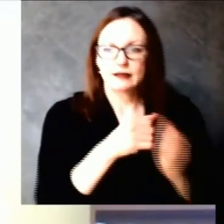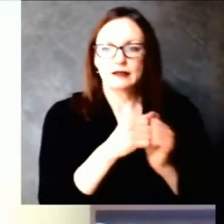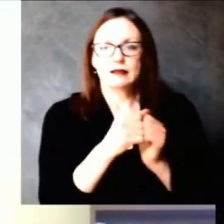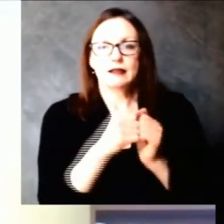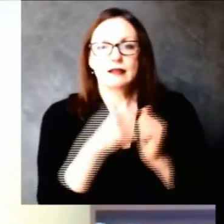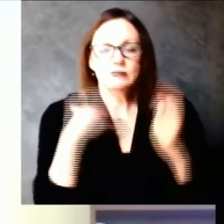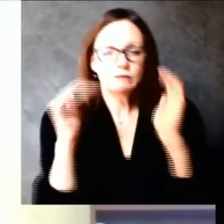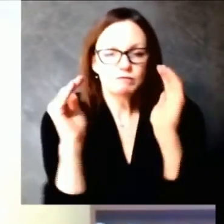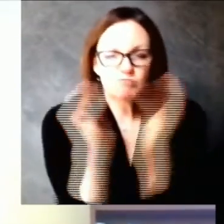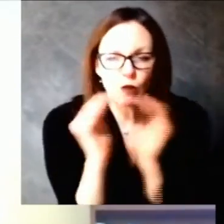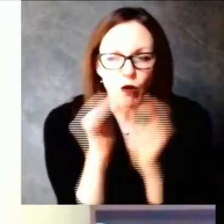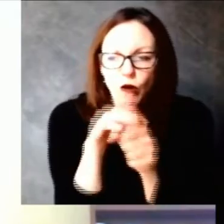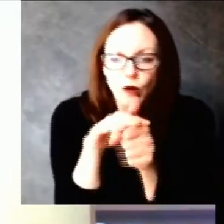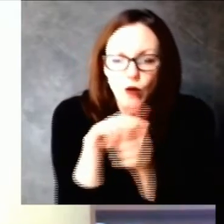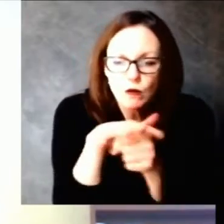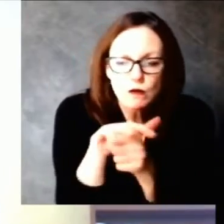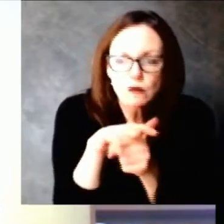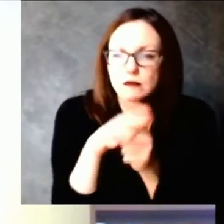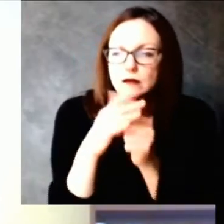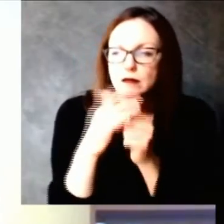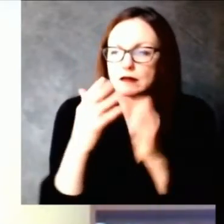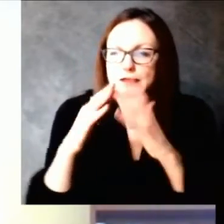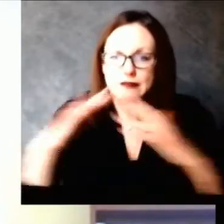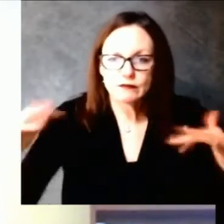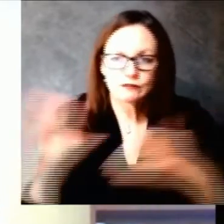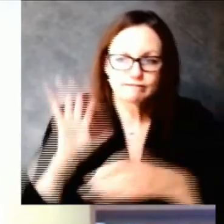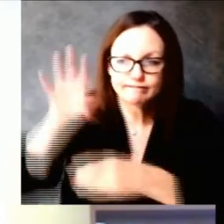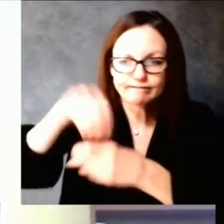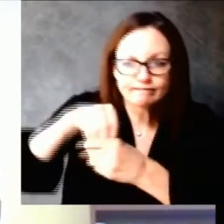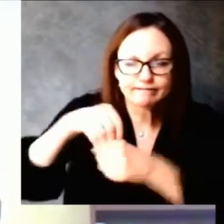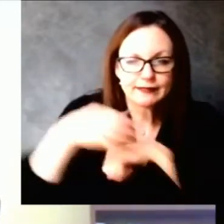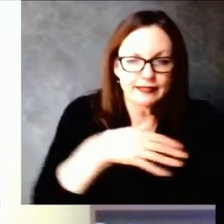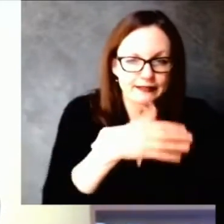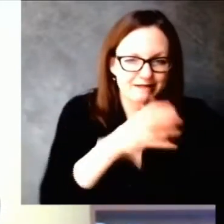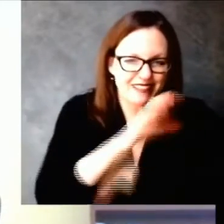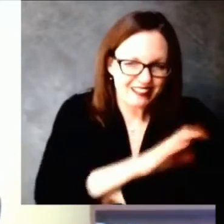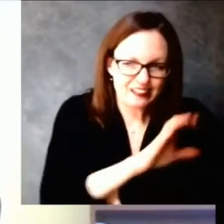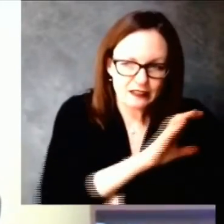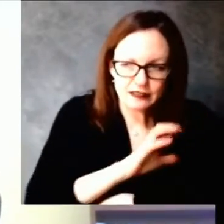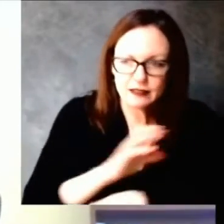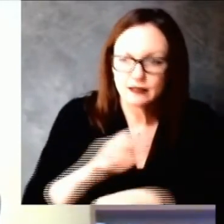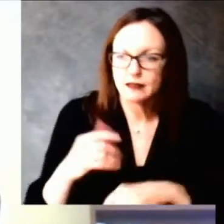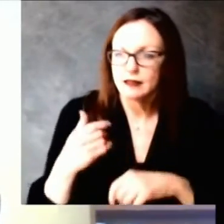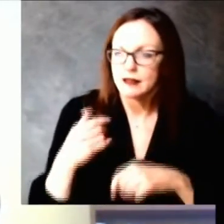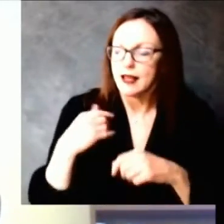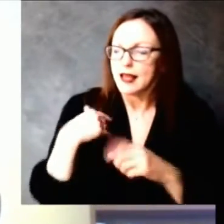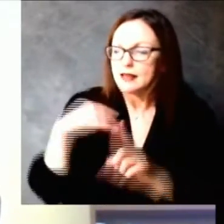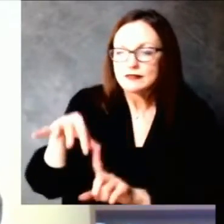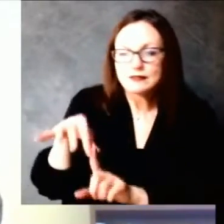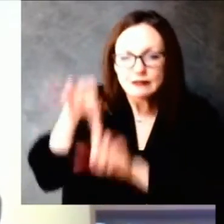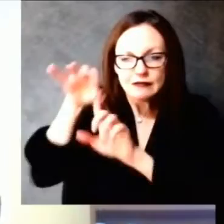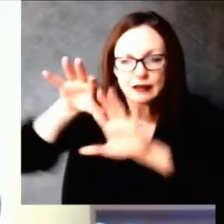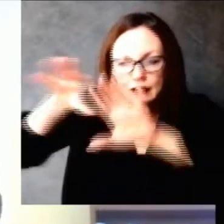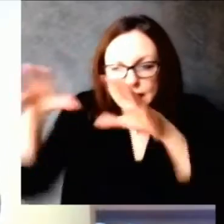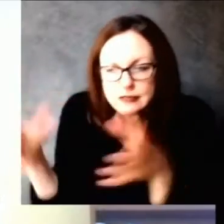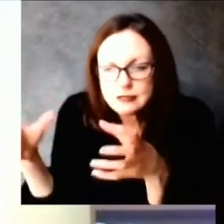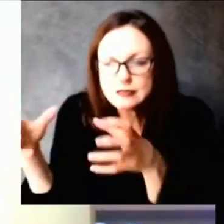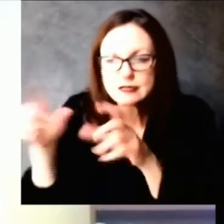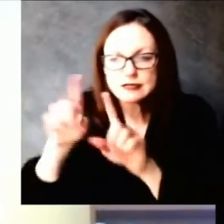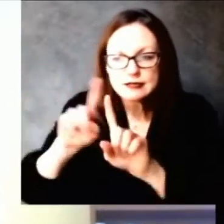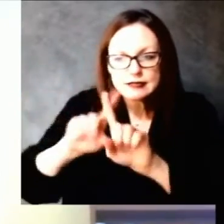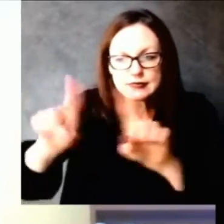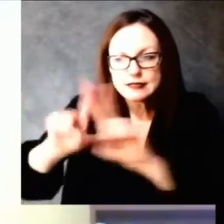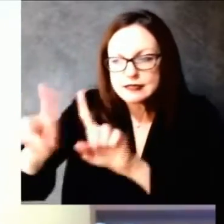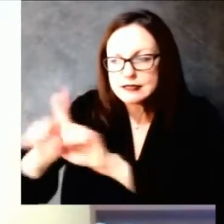service to populations that typically have barriers to receiving care and other systems